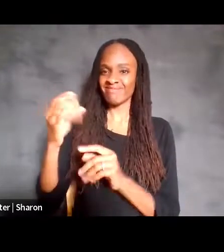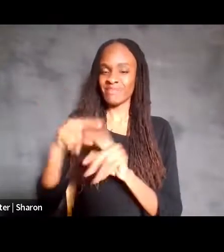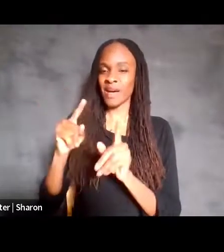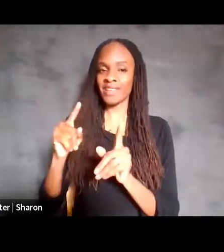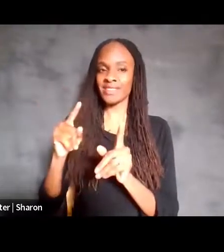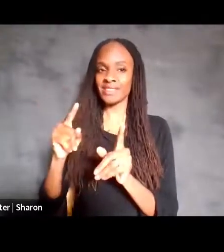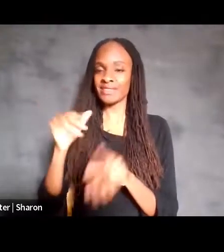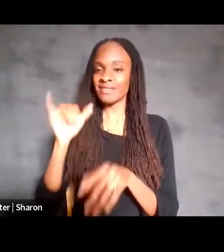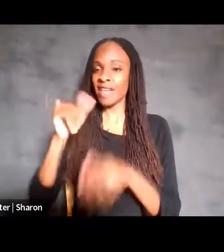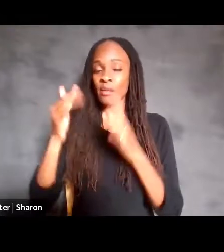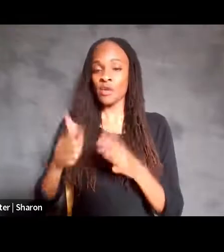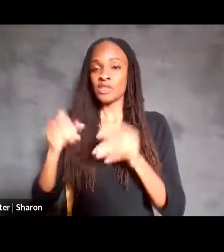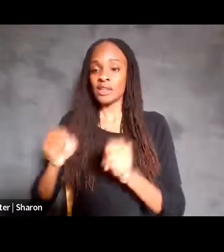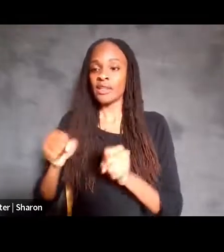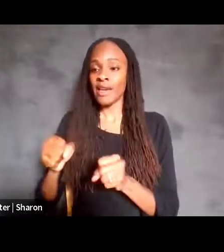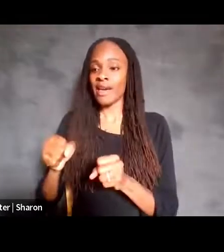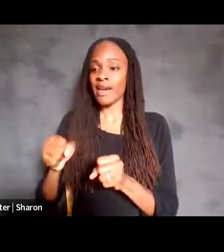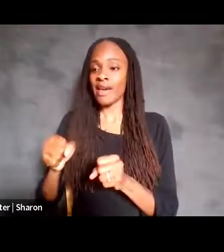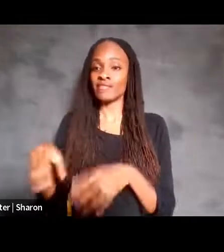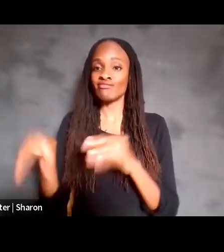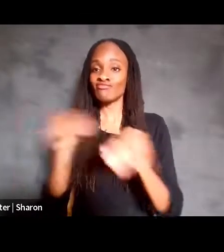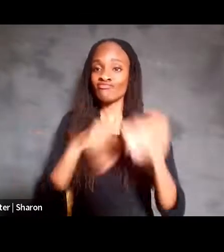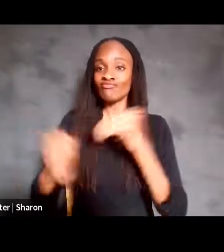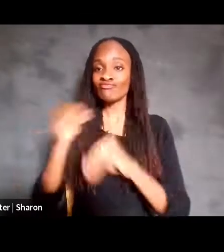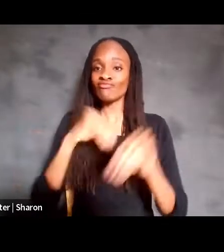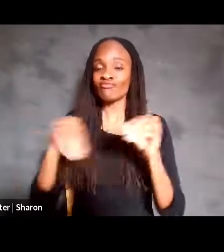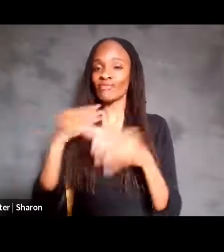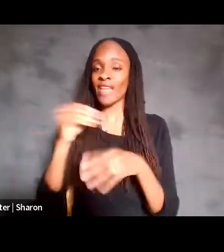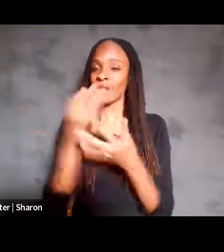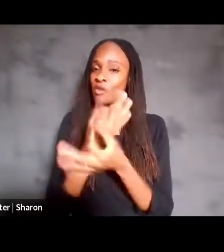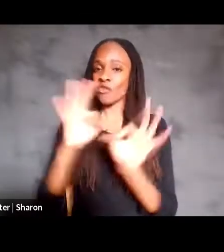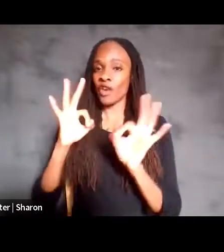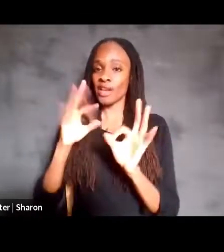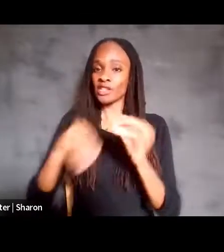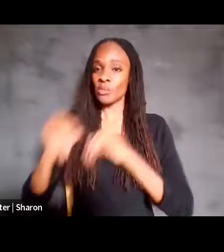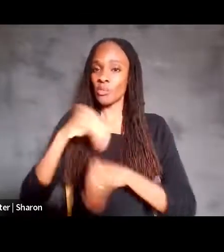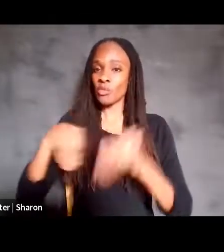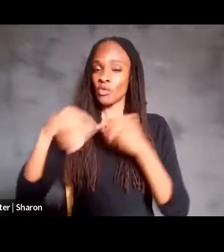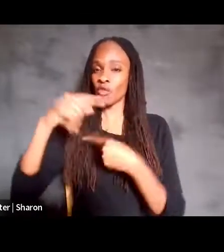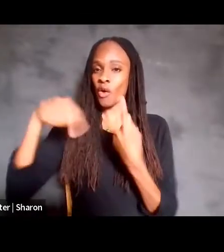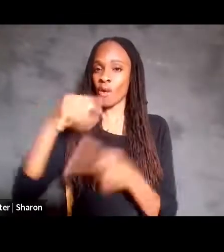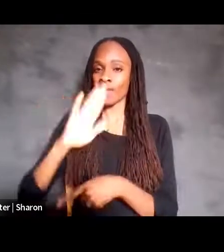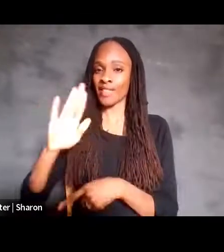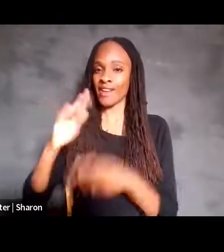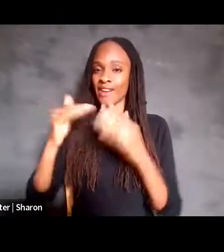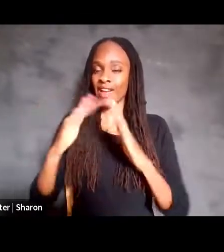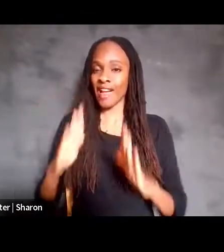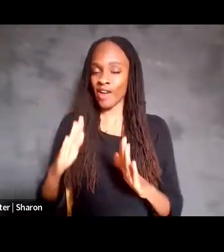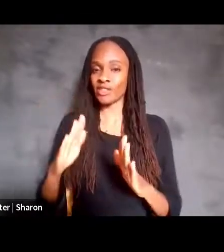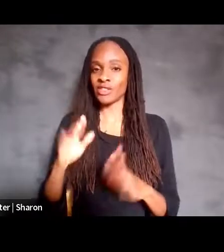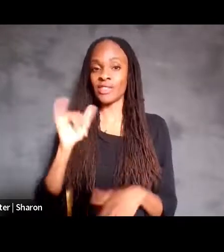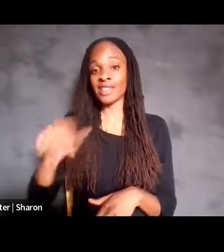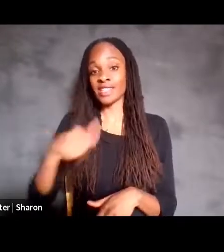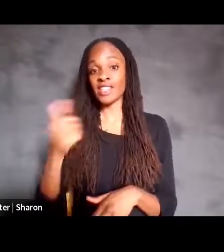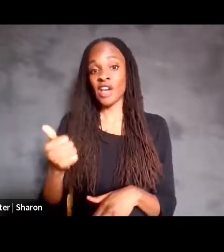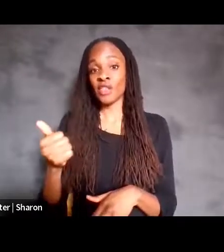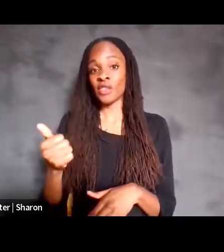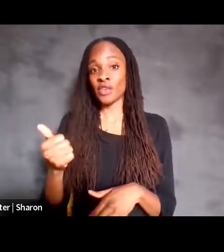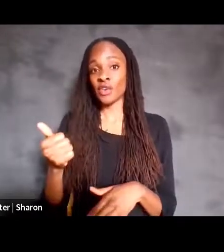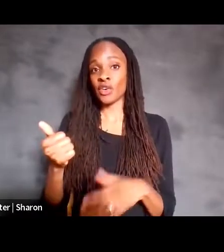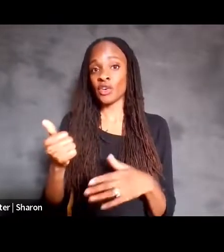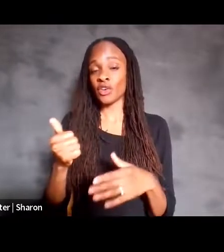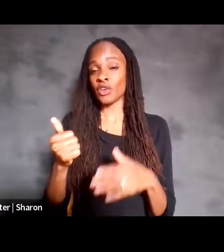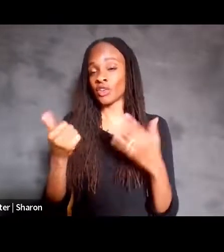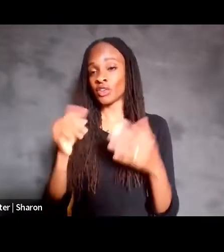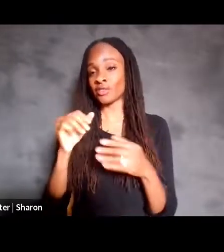and like they could freely move about their house while using the system. So that's also another line of really like great